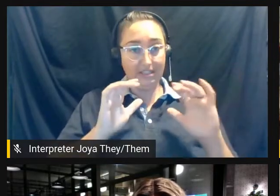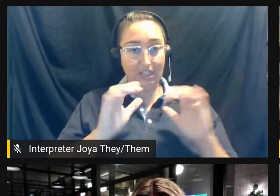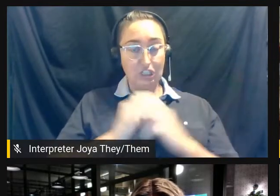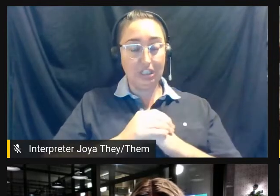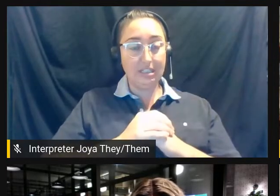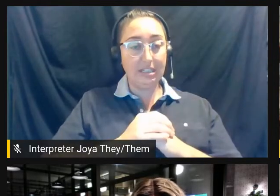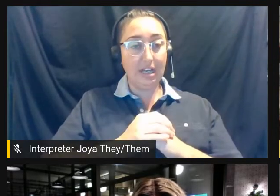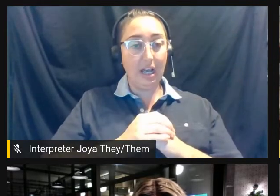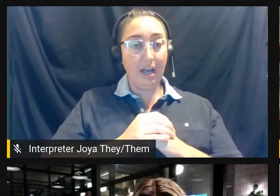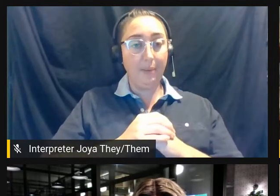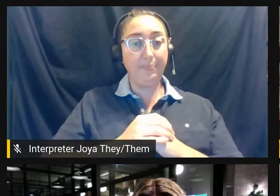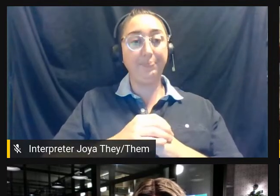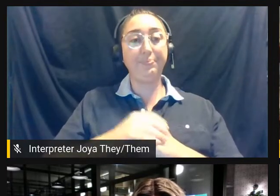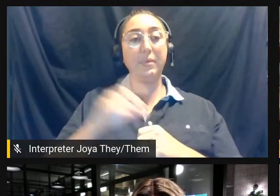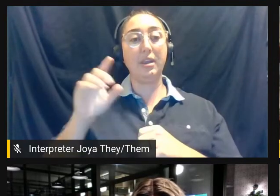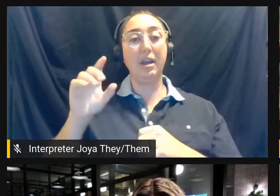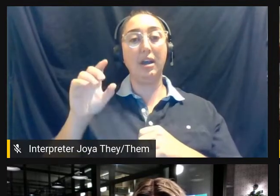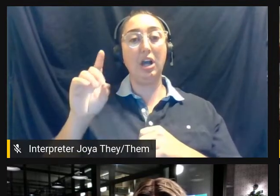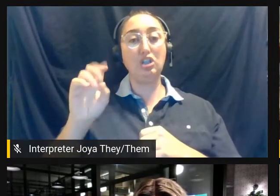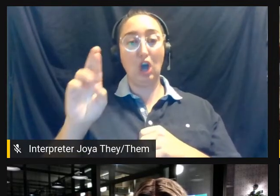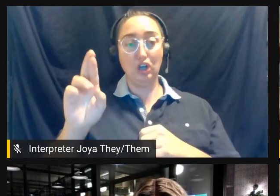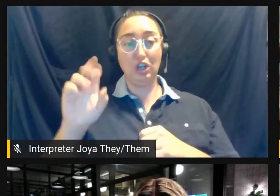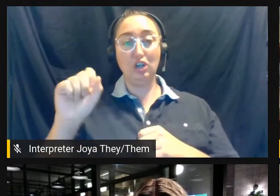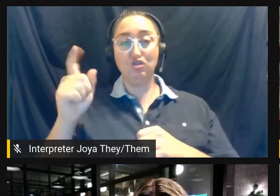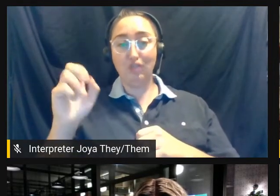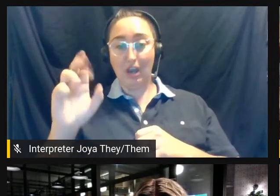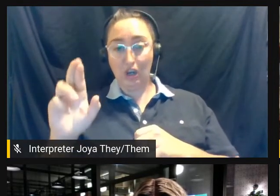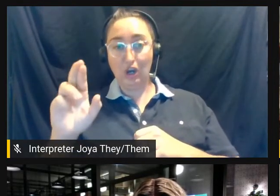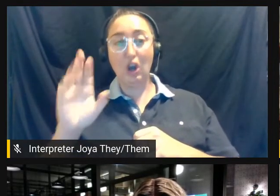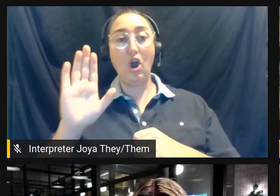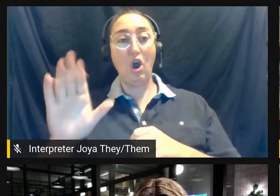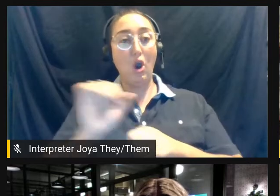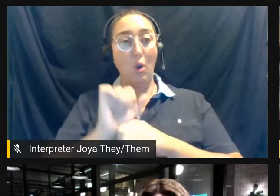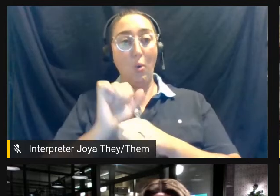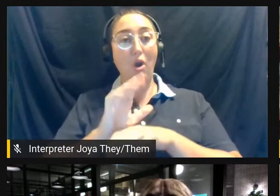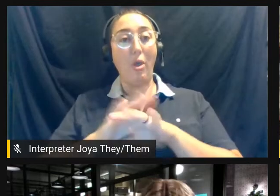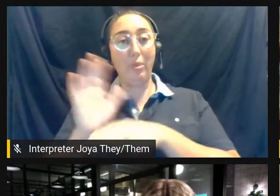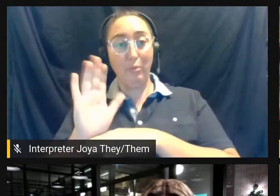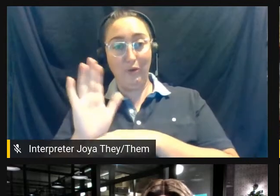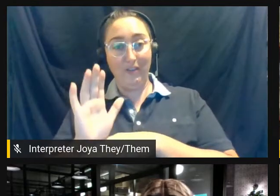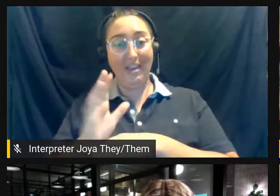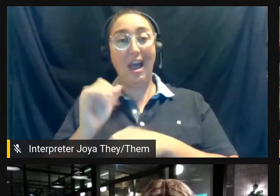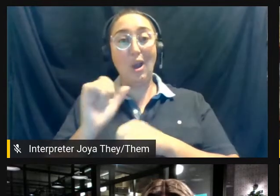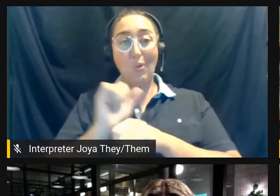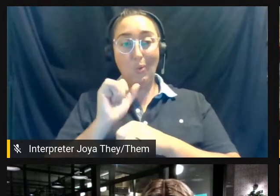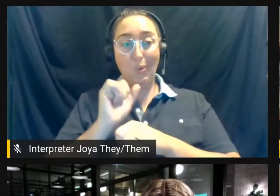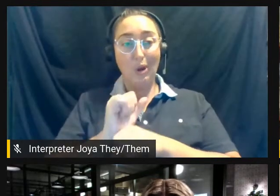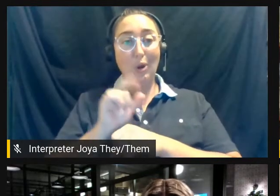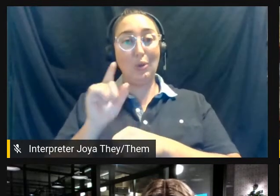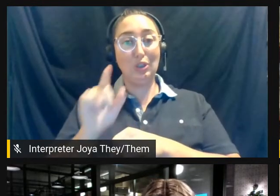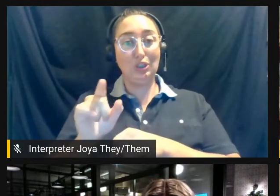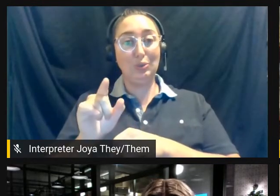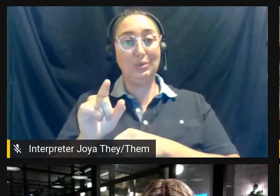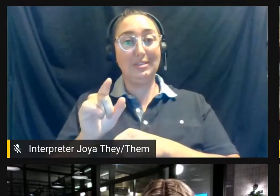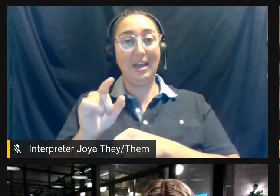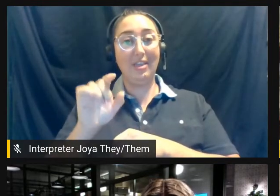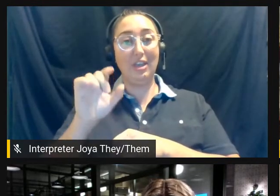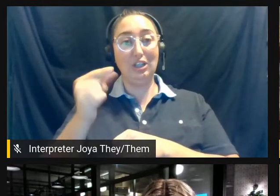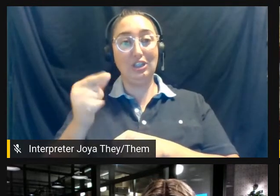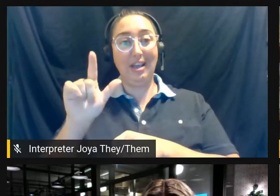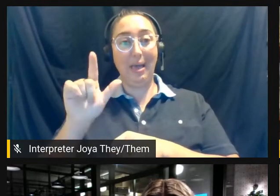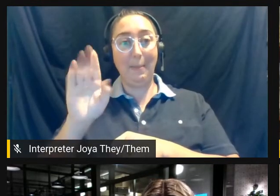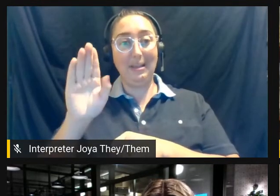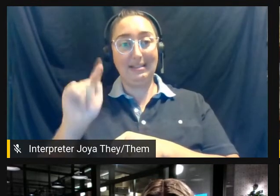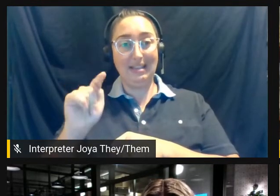Dr. Stryker's work on Screaming Queens and work when she was at the GLBT Historical